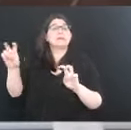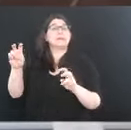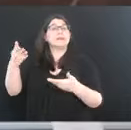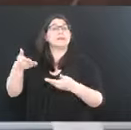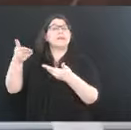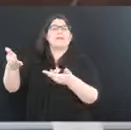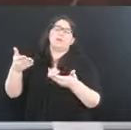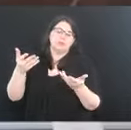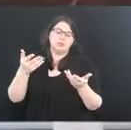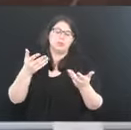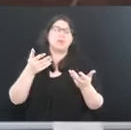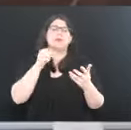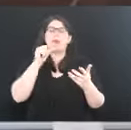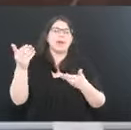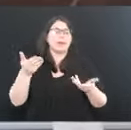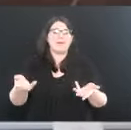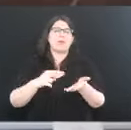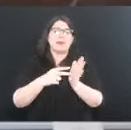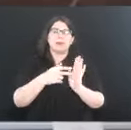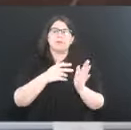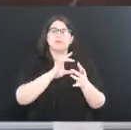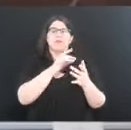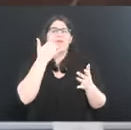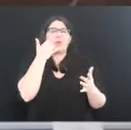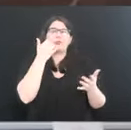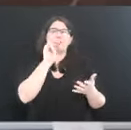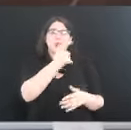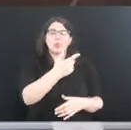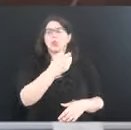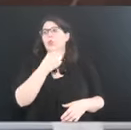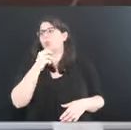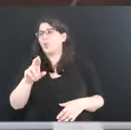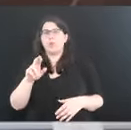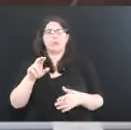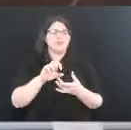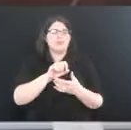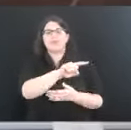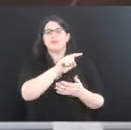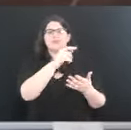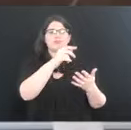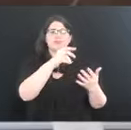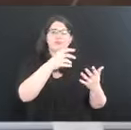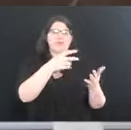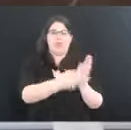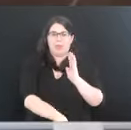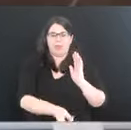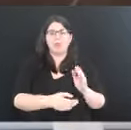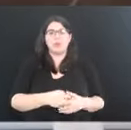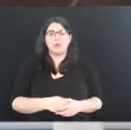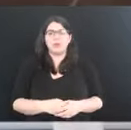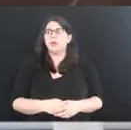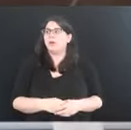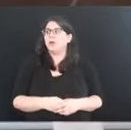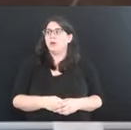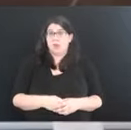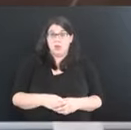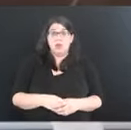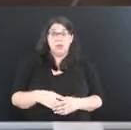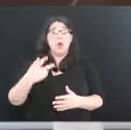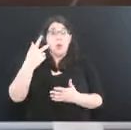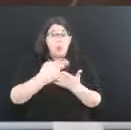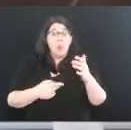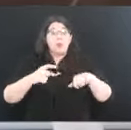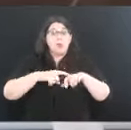disconnected phones. Both times the messages were sent, two-thirds, I'm sorry, both times the